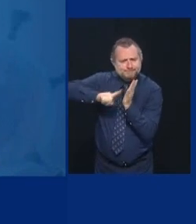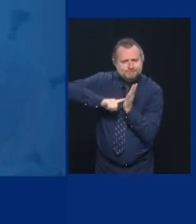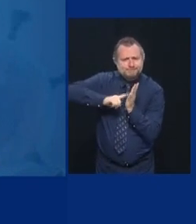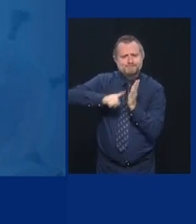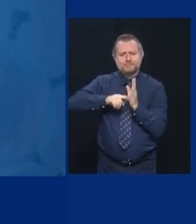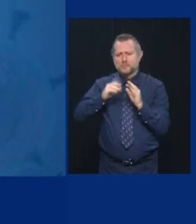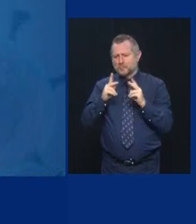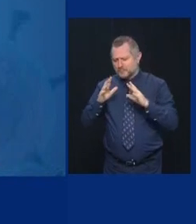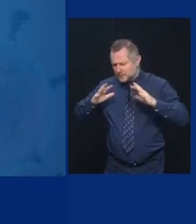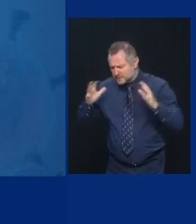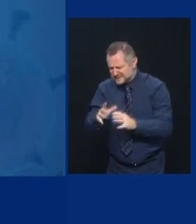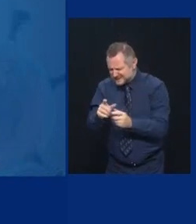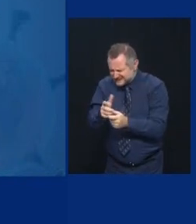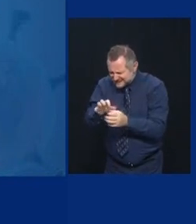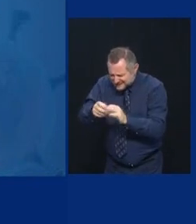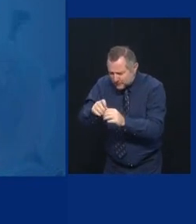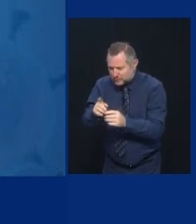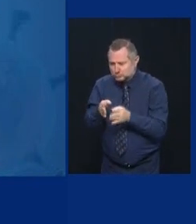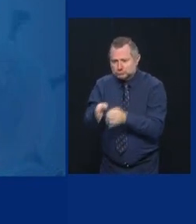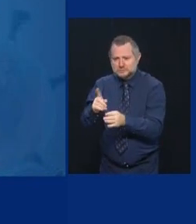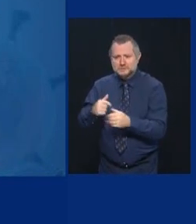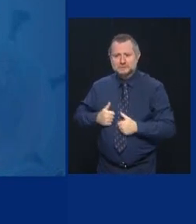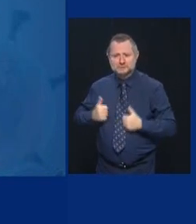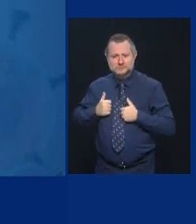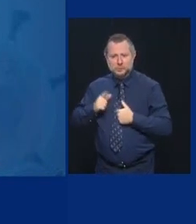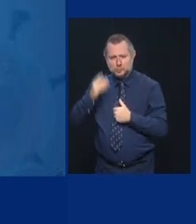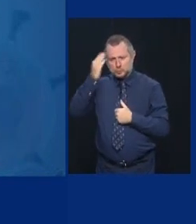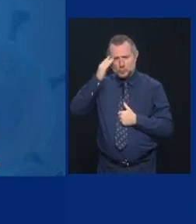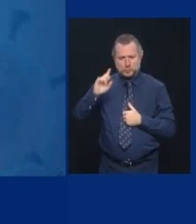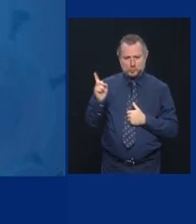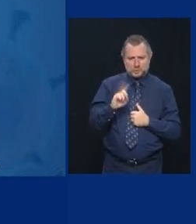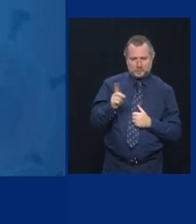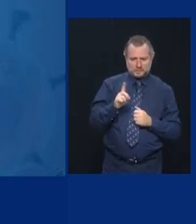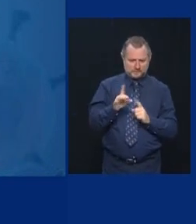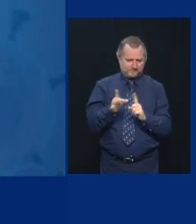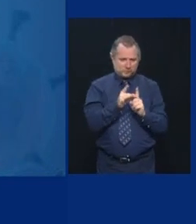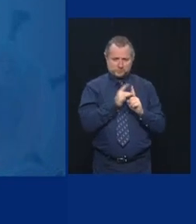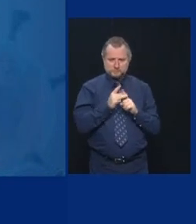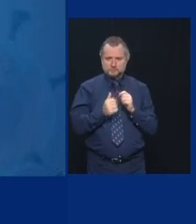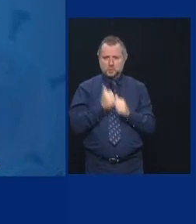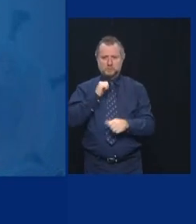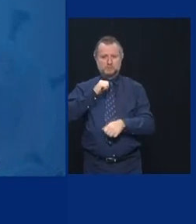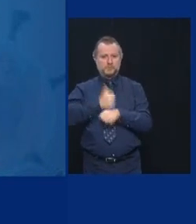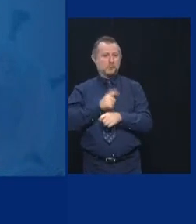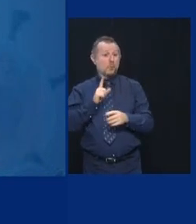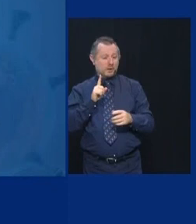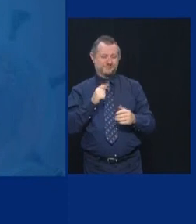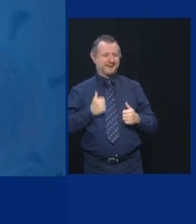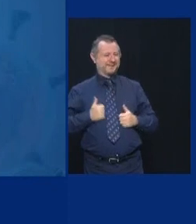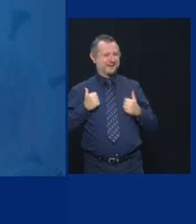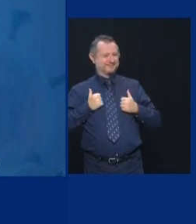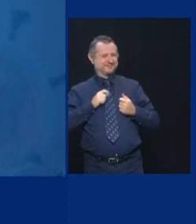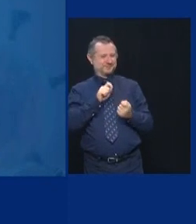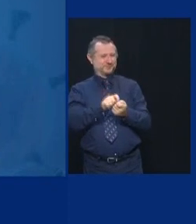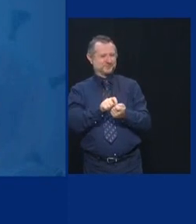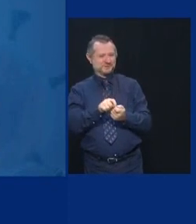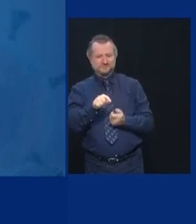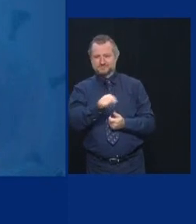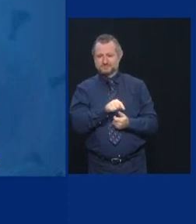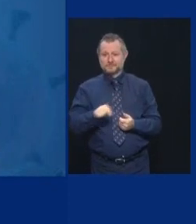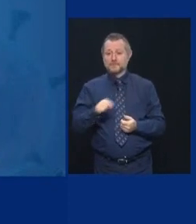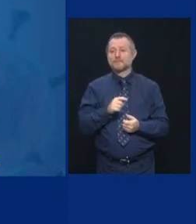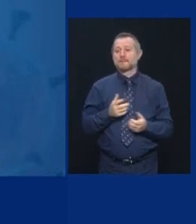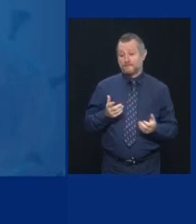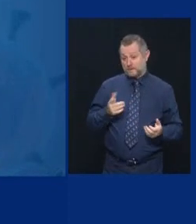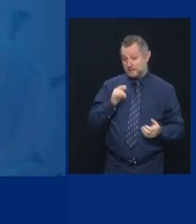and demographics people actually look at the maps and where the infection rate is and make sure